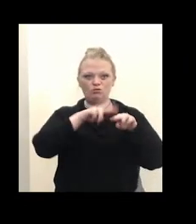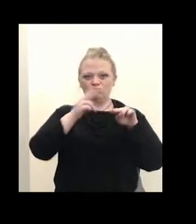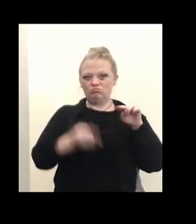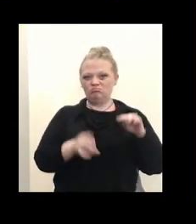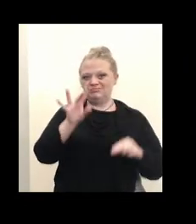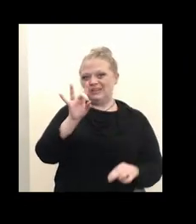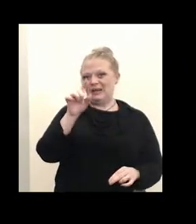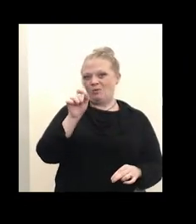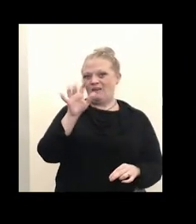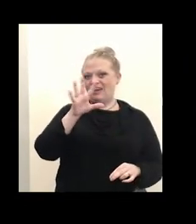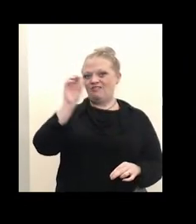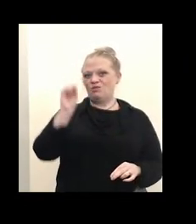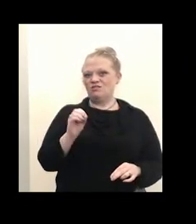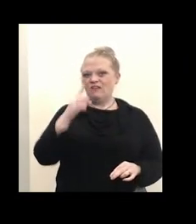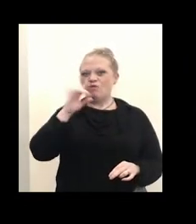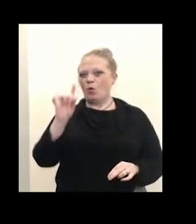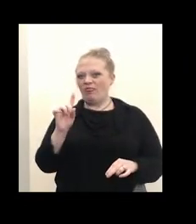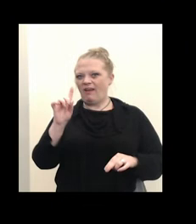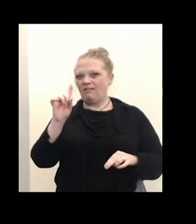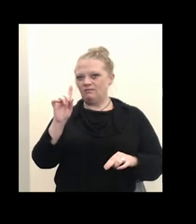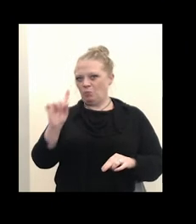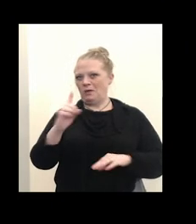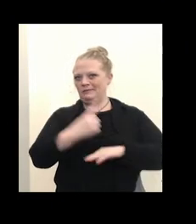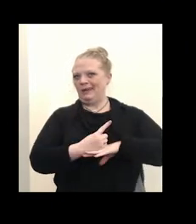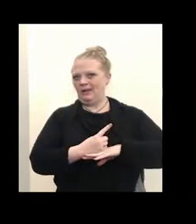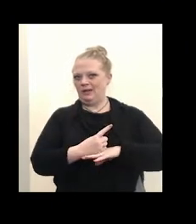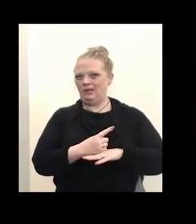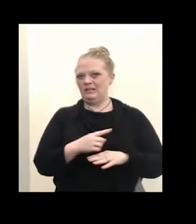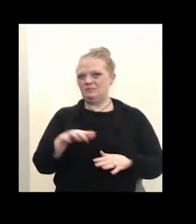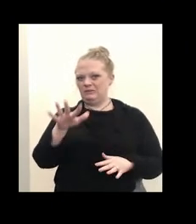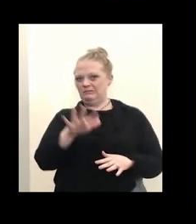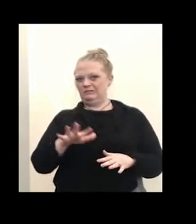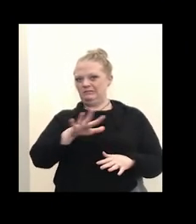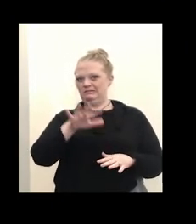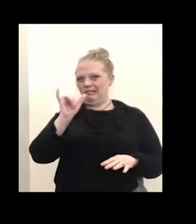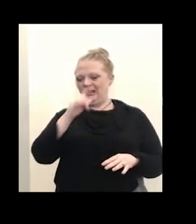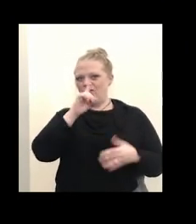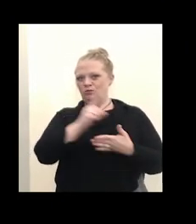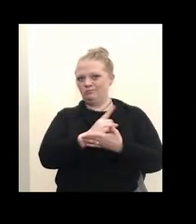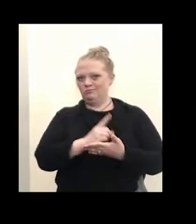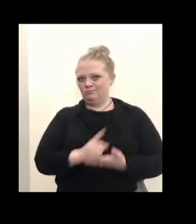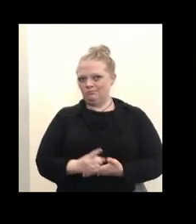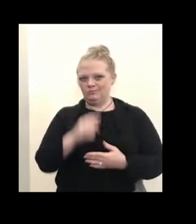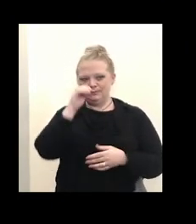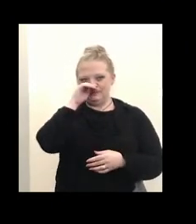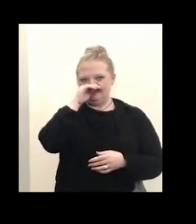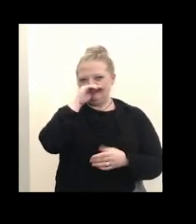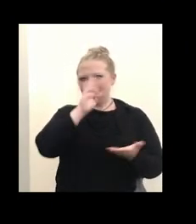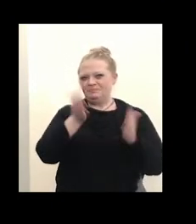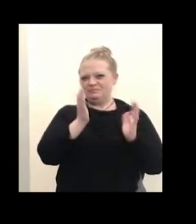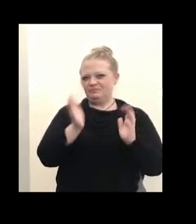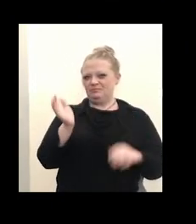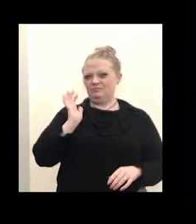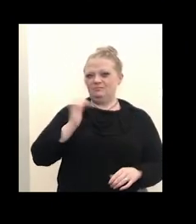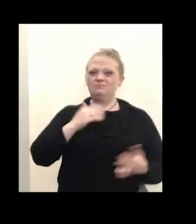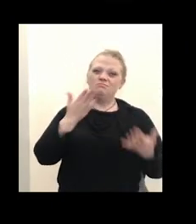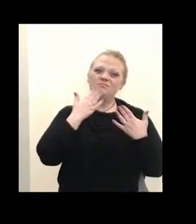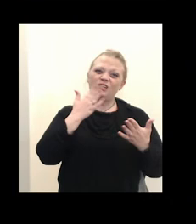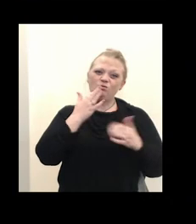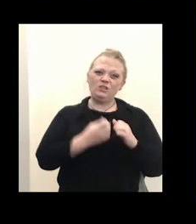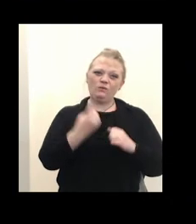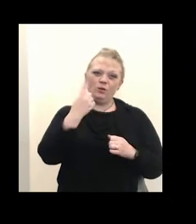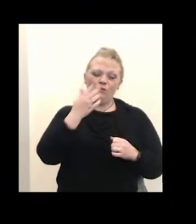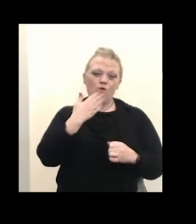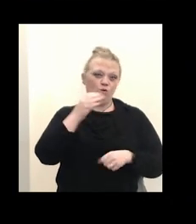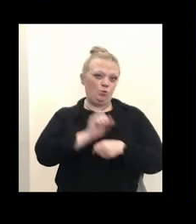% for that day and it's been hovering around that now for a weekly basis as compared to where it was. So I want to thank everybody for their good work